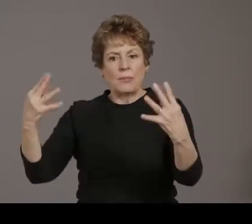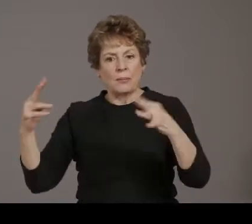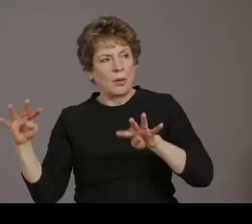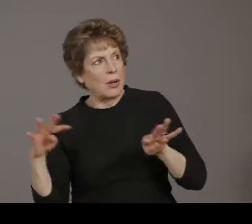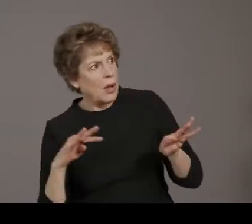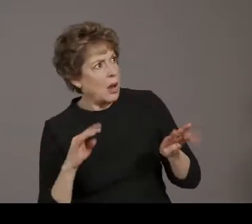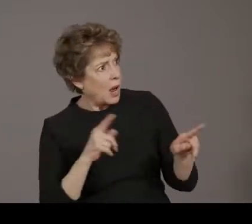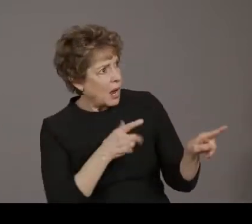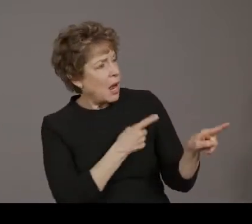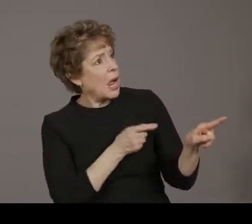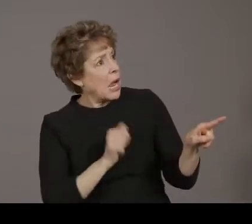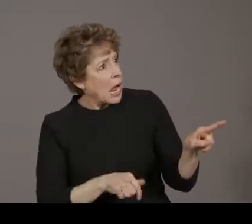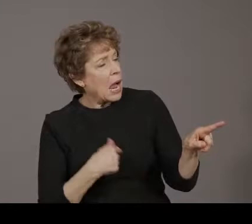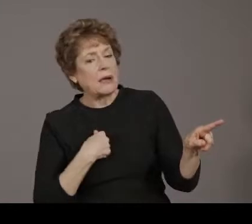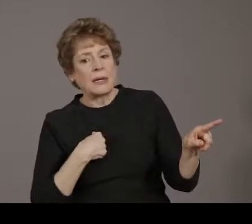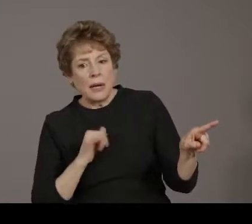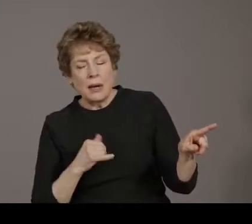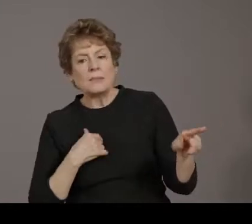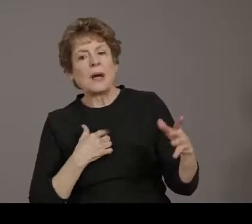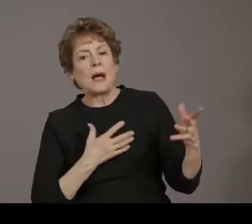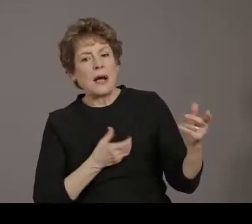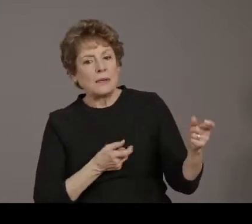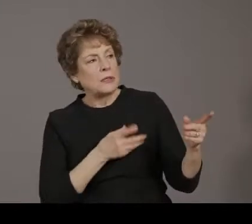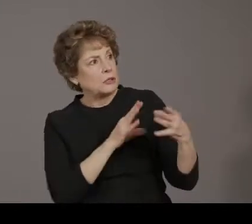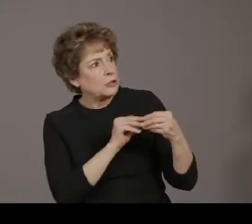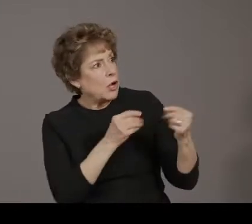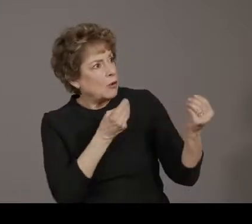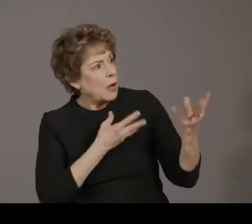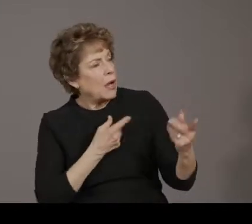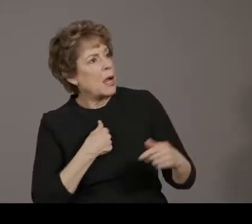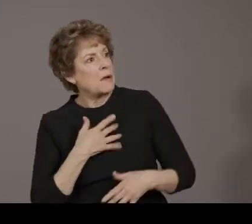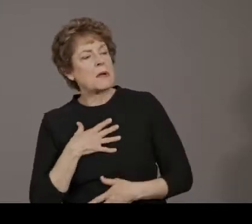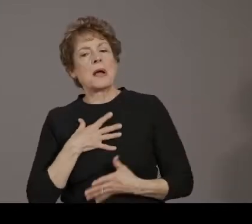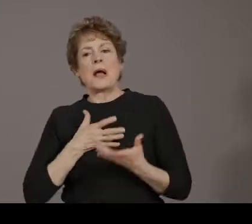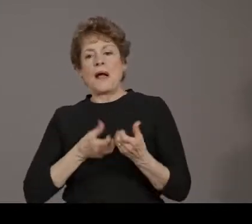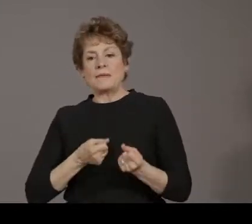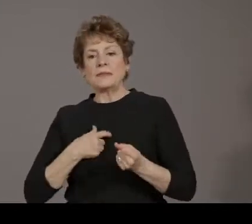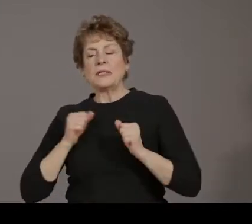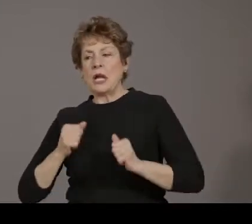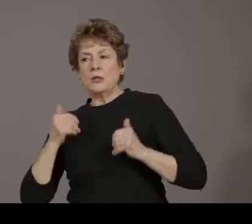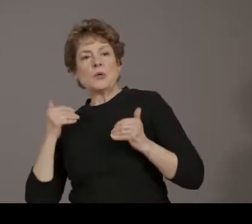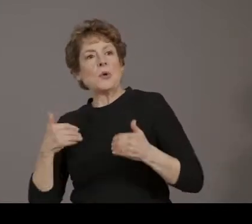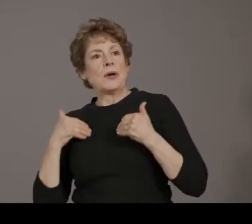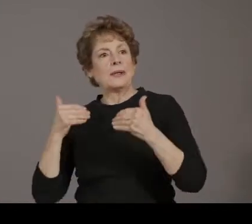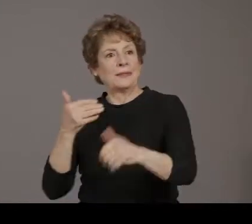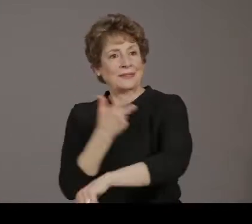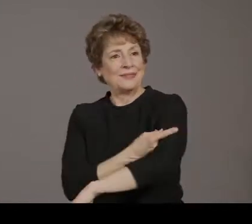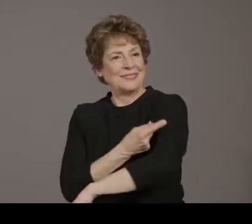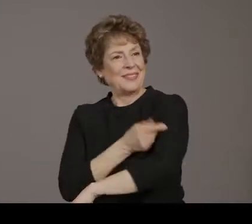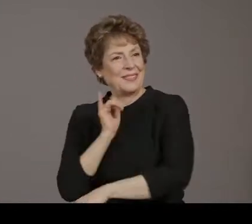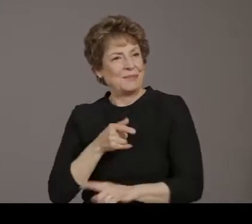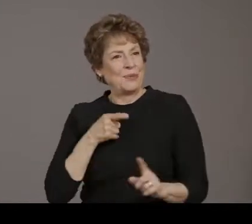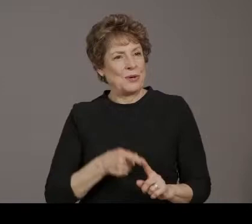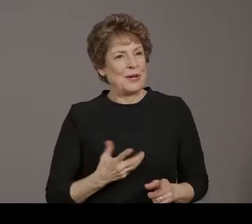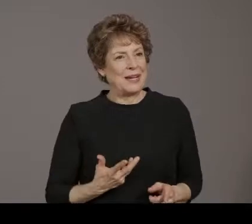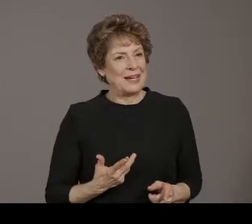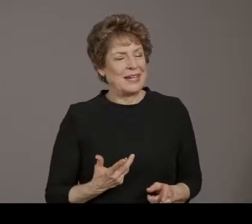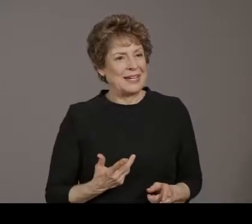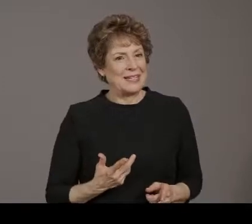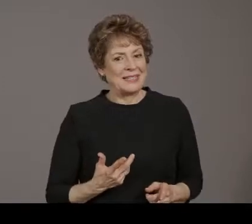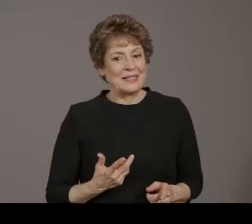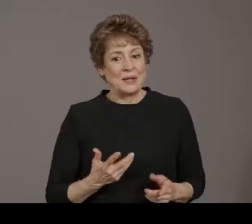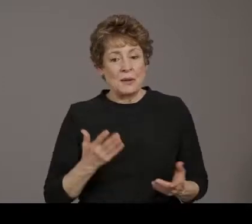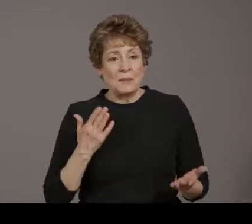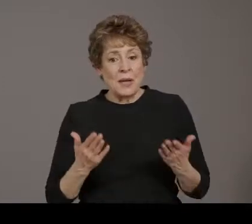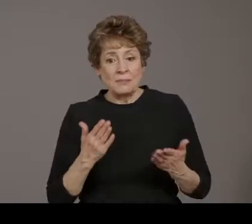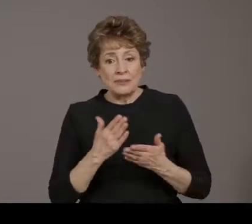why they were getting vaccinated. See if that works. And some of you might have even met Will when he was here